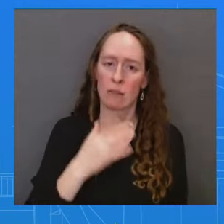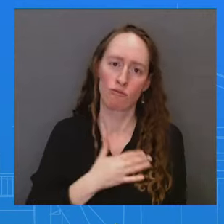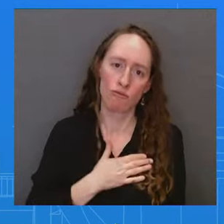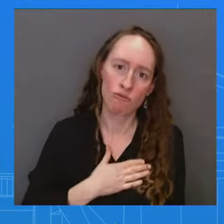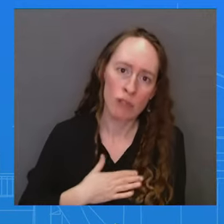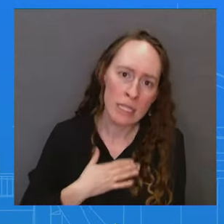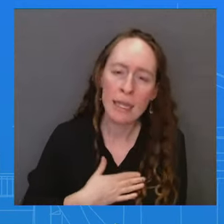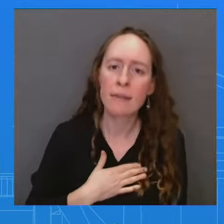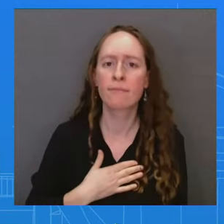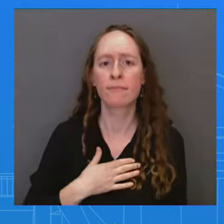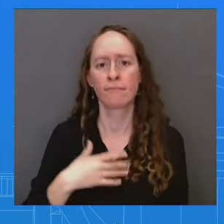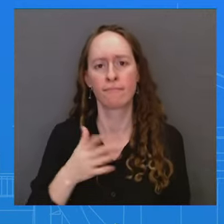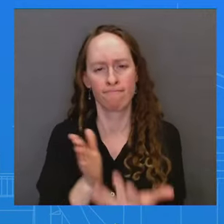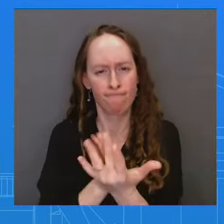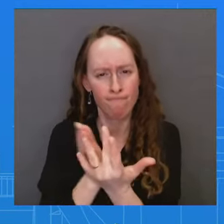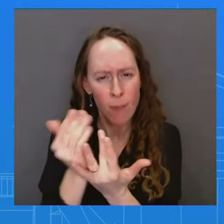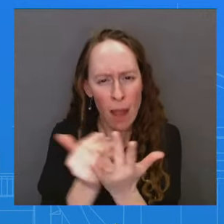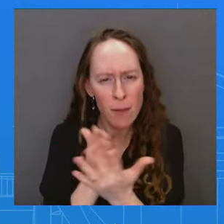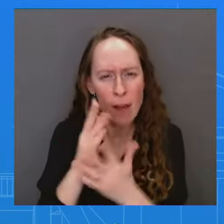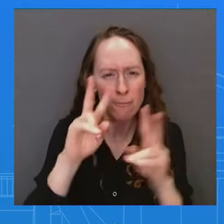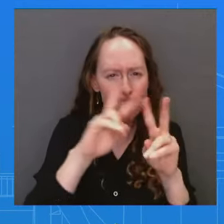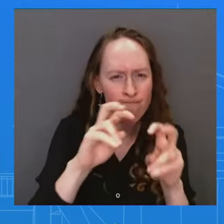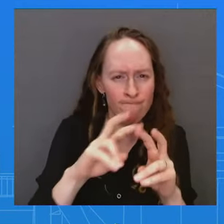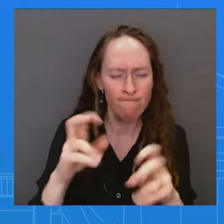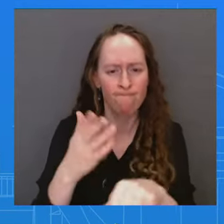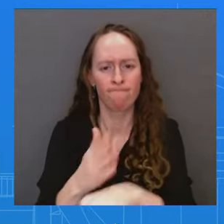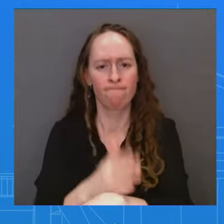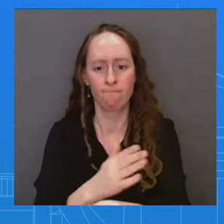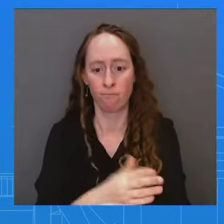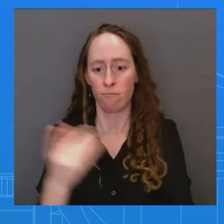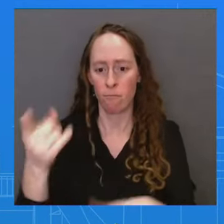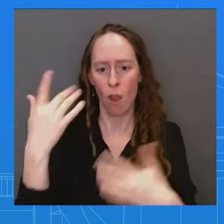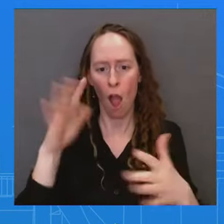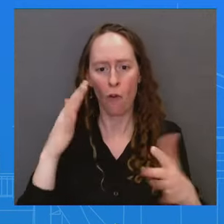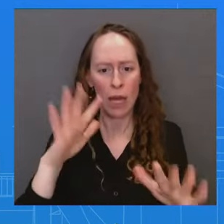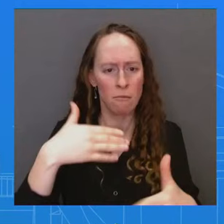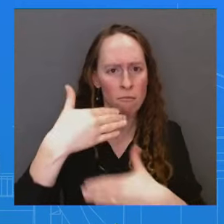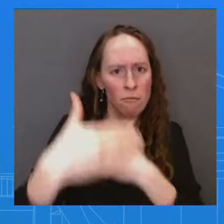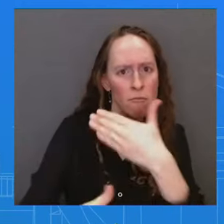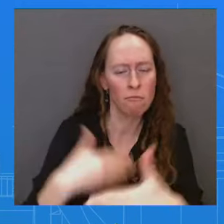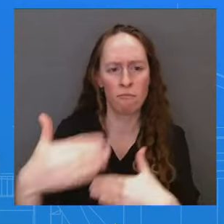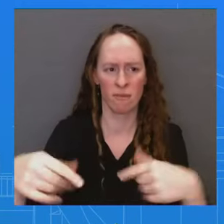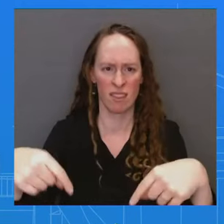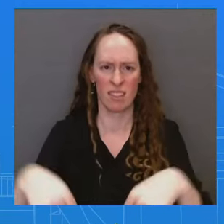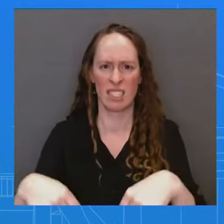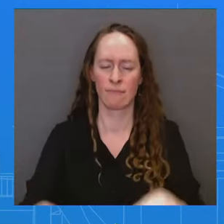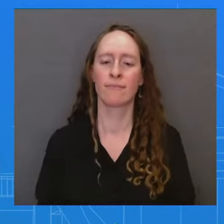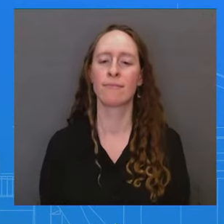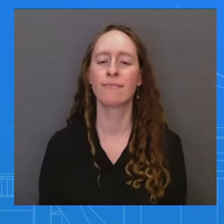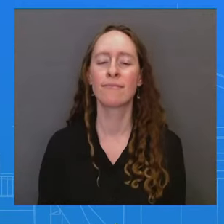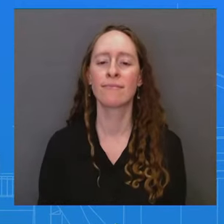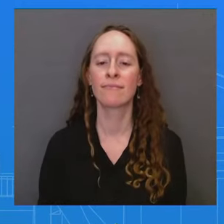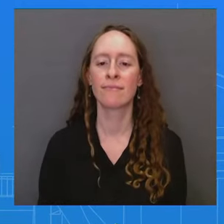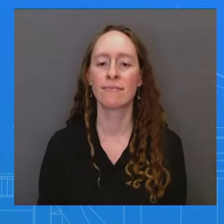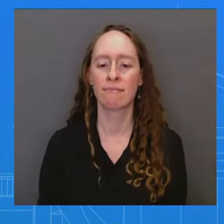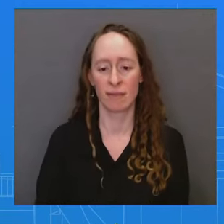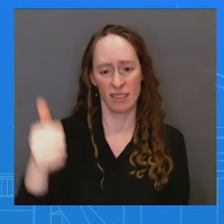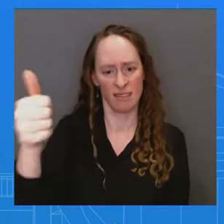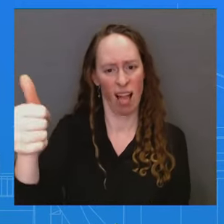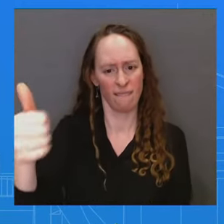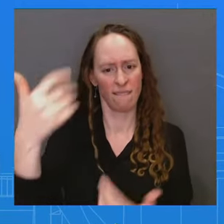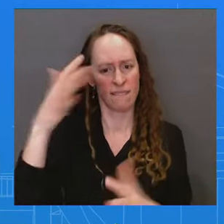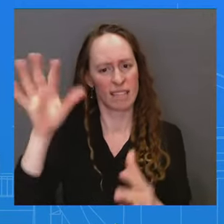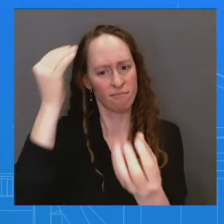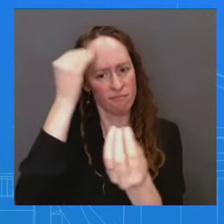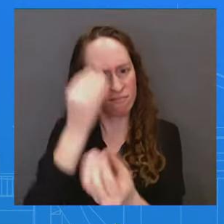gone through this and reacted to it. I would also note that the report made clear that DOD has made some improvements, including things like